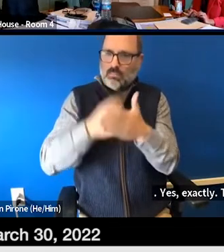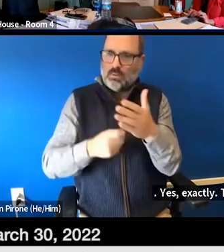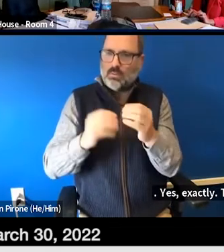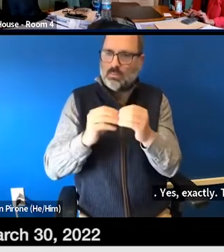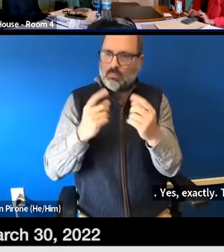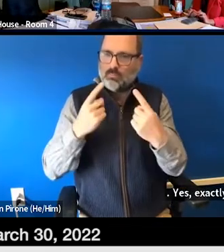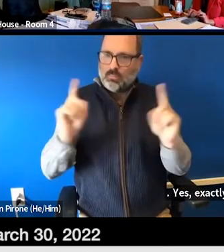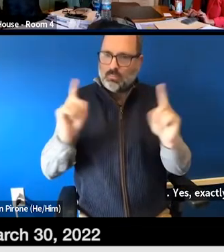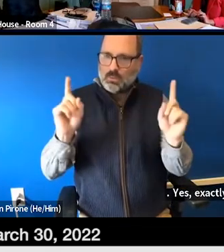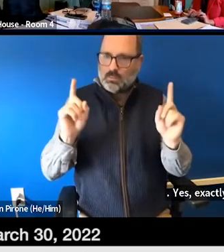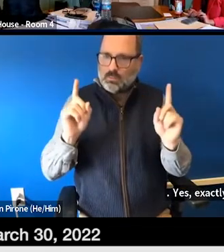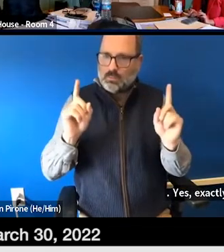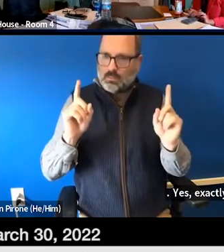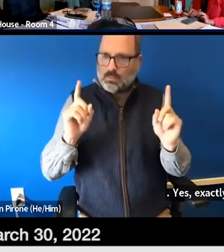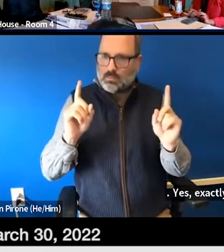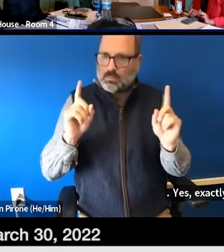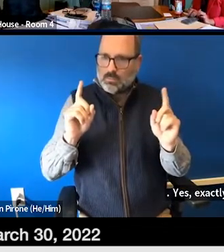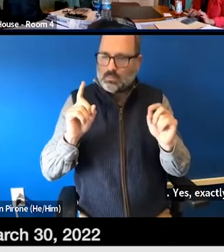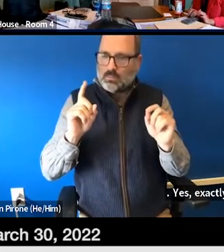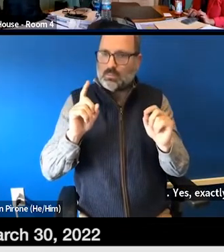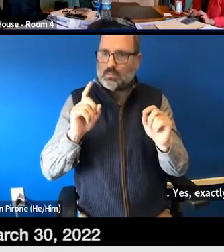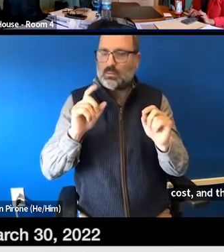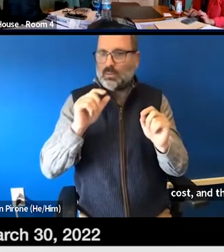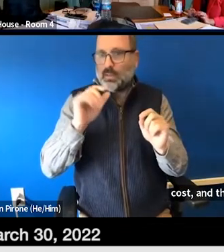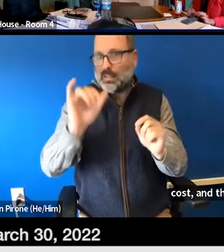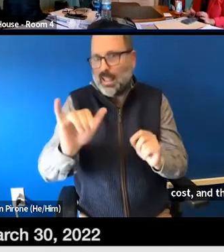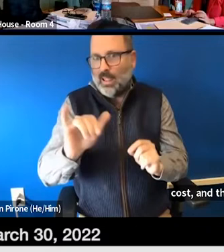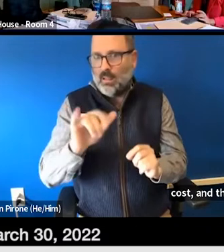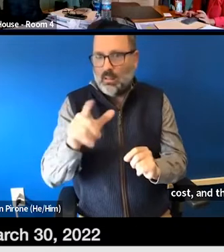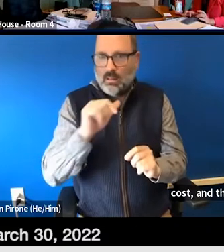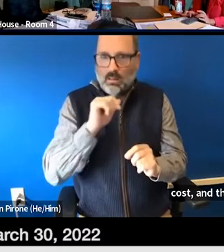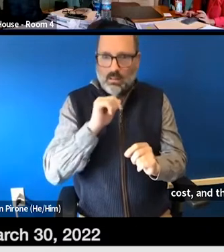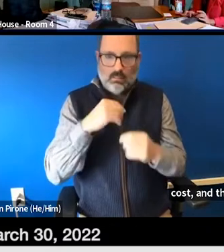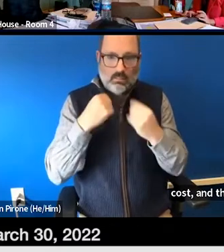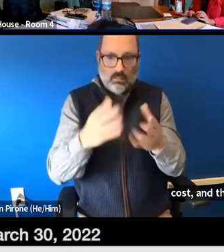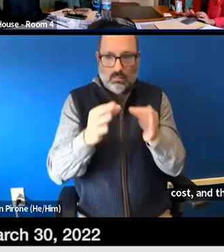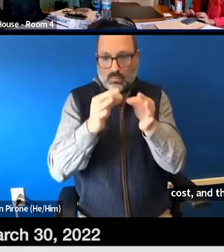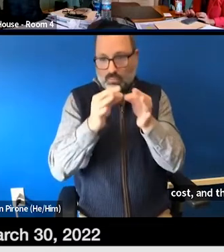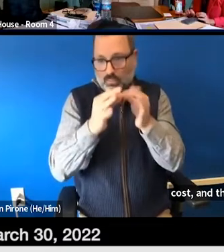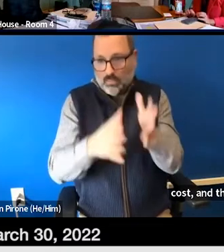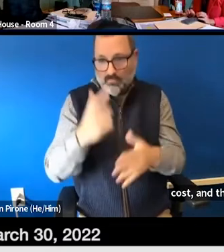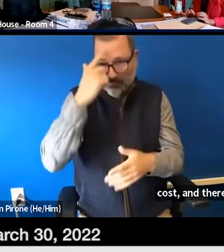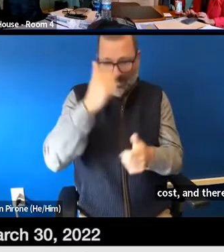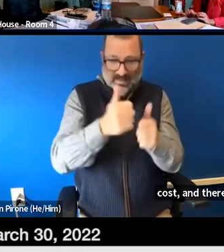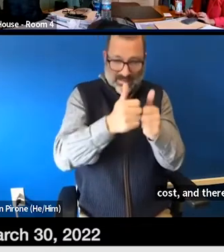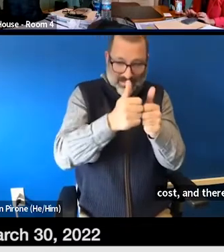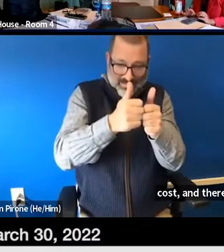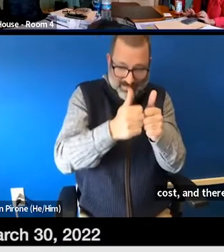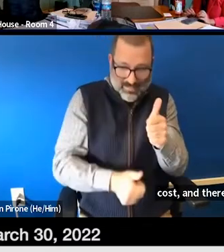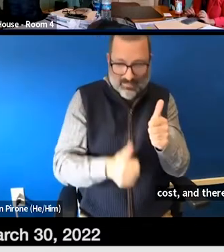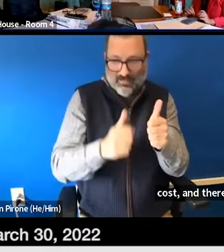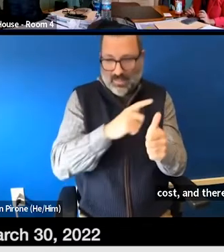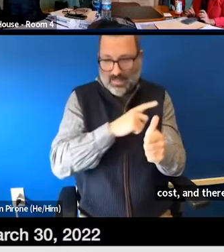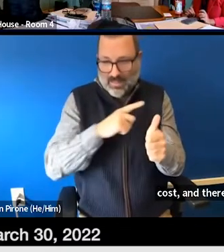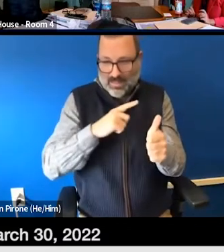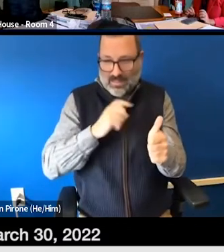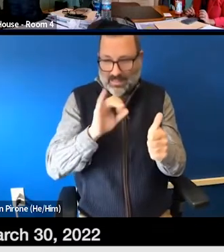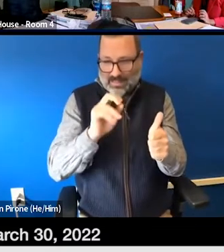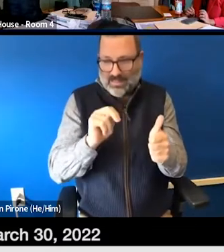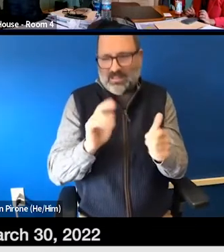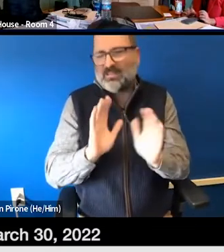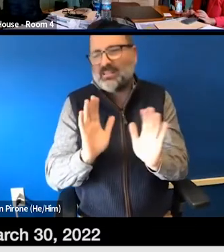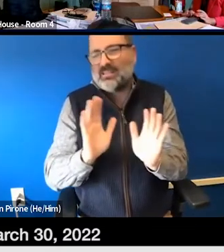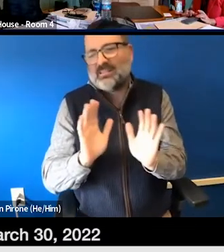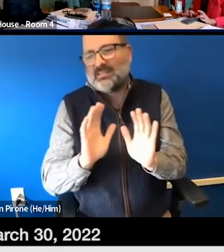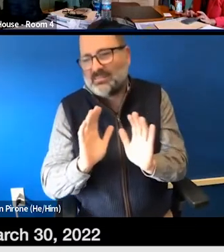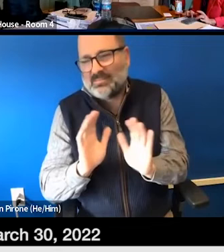to be able to make the cost more efficient. Like, for example, providing American sign language